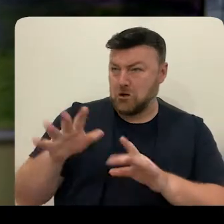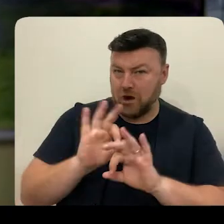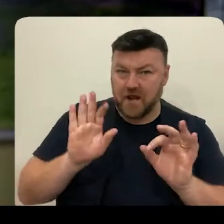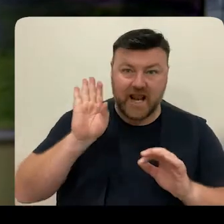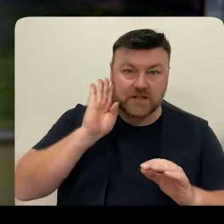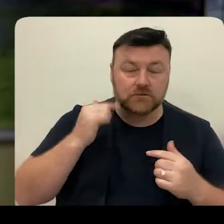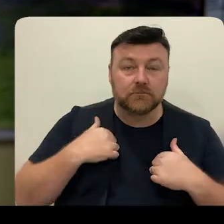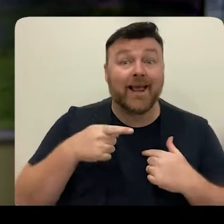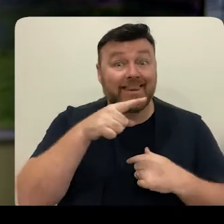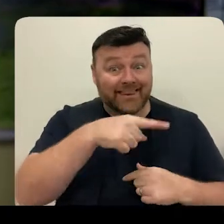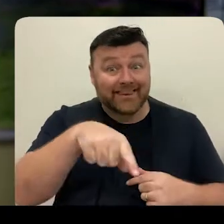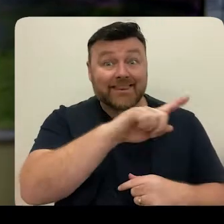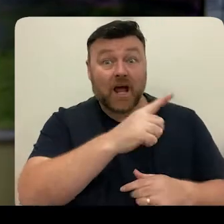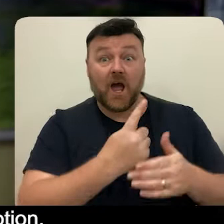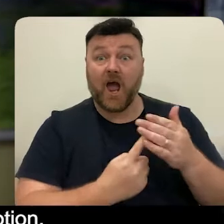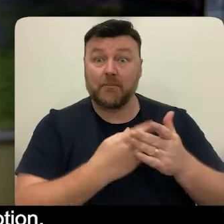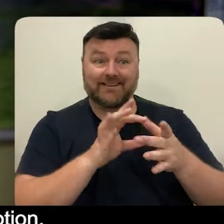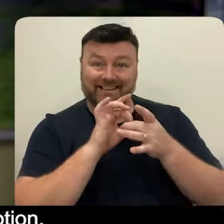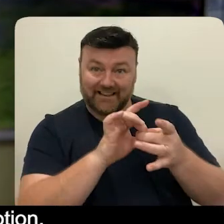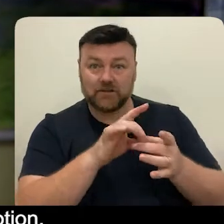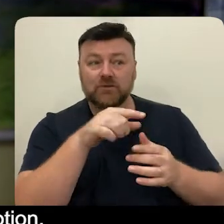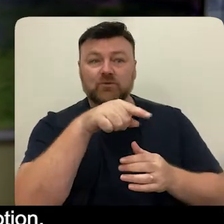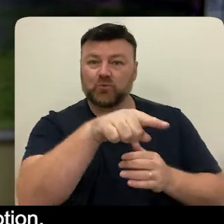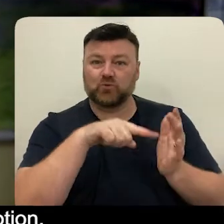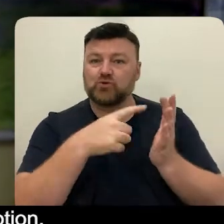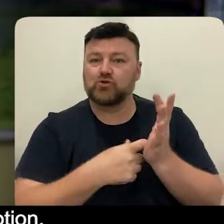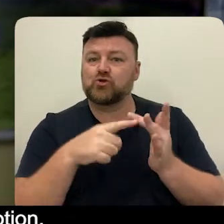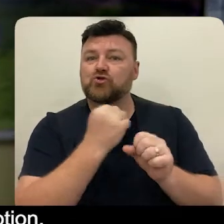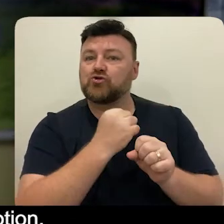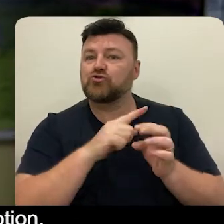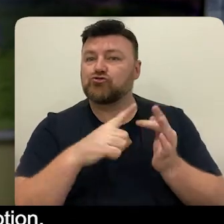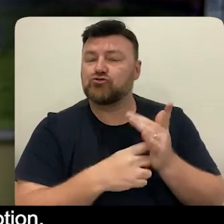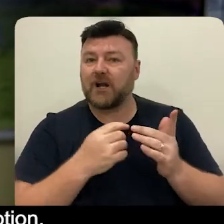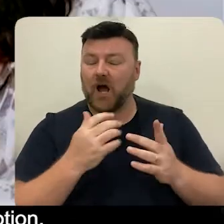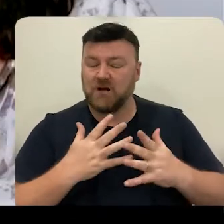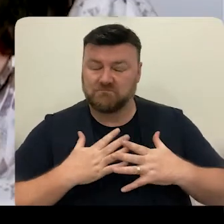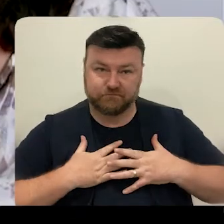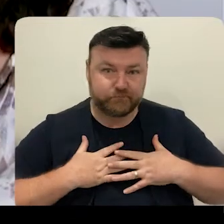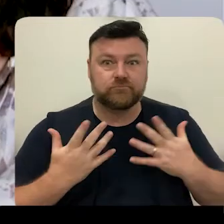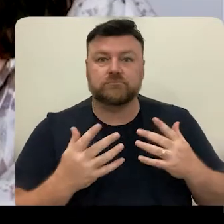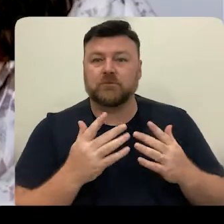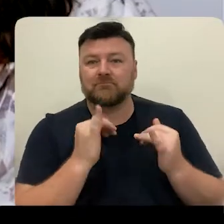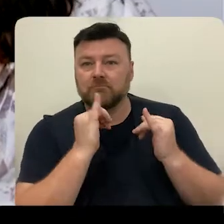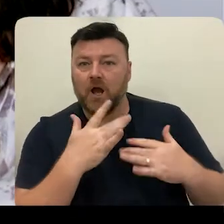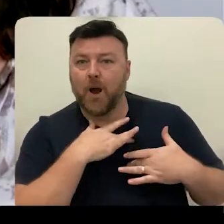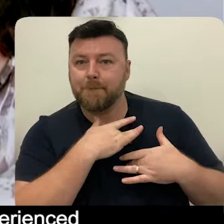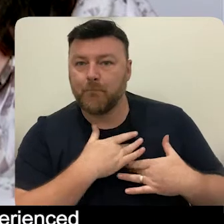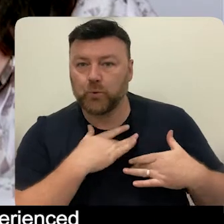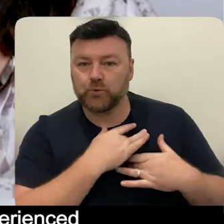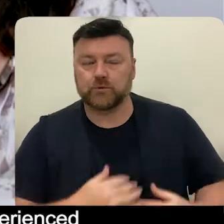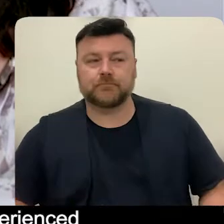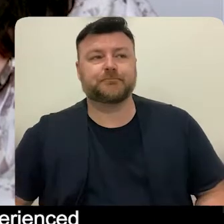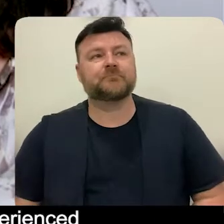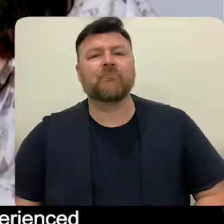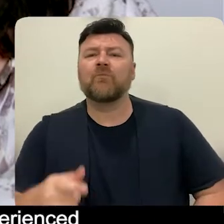And all those sorts of responses are much more likely to trigger extremes of emotion. It's time to stop judging and